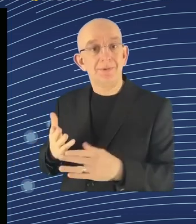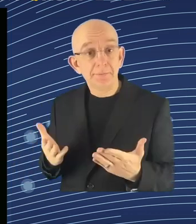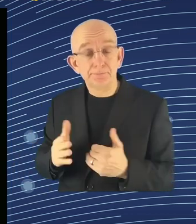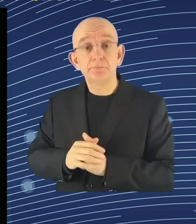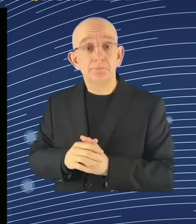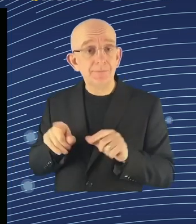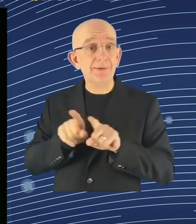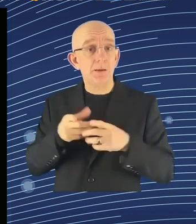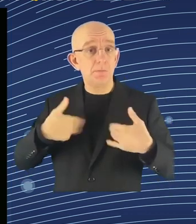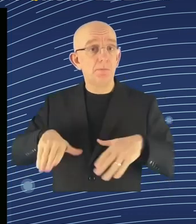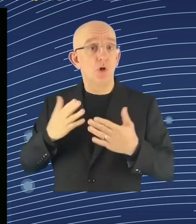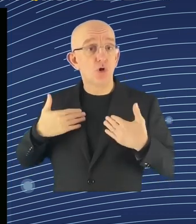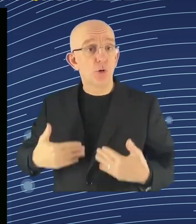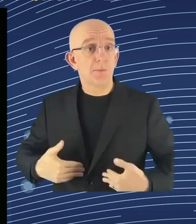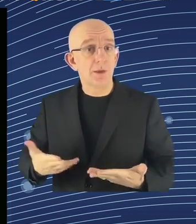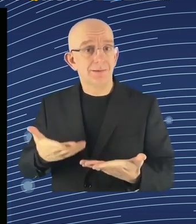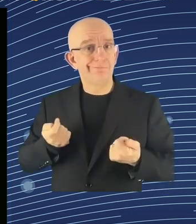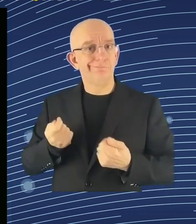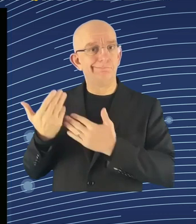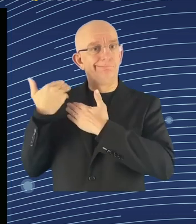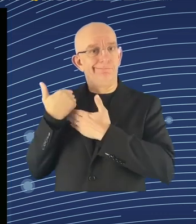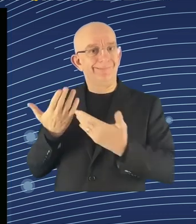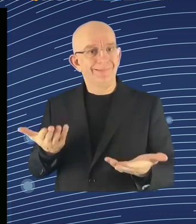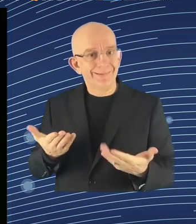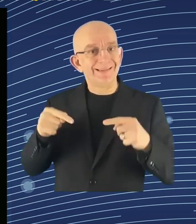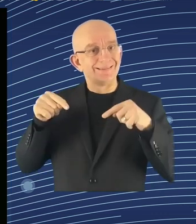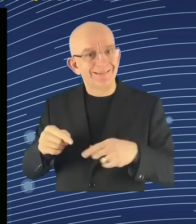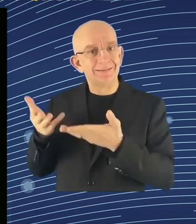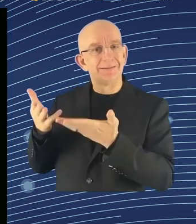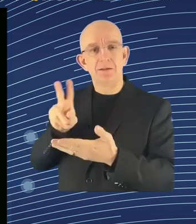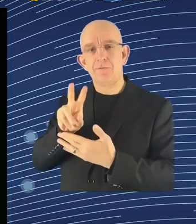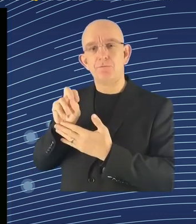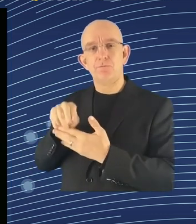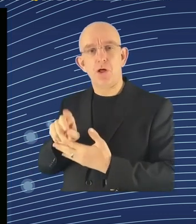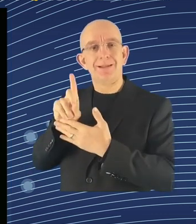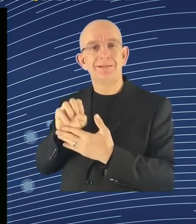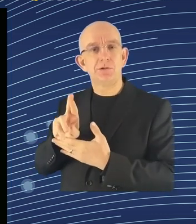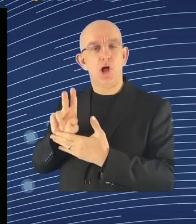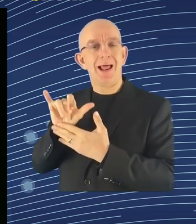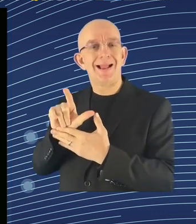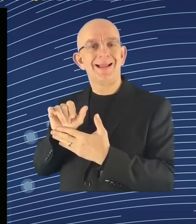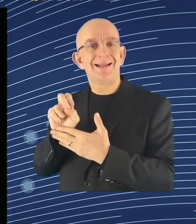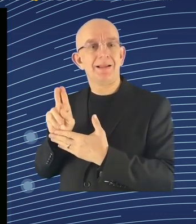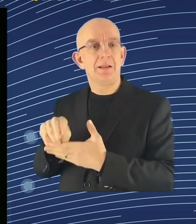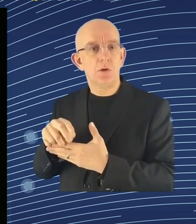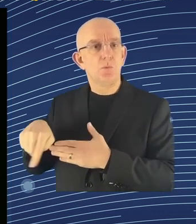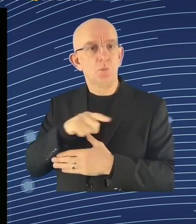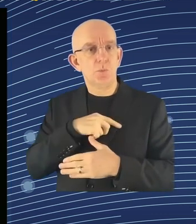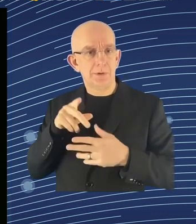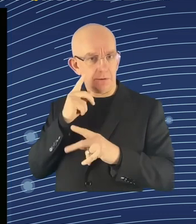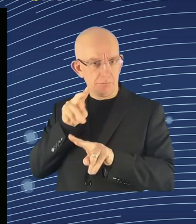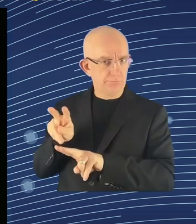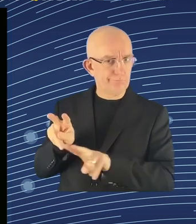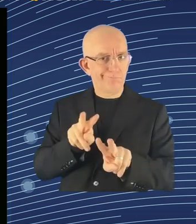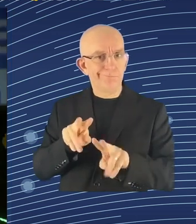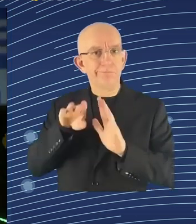use of algorithms in the workplace. And for this to understand better, we really need you. That is why we organized a forum today and tomorrow. We